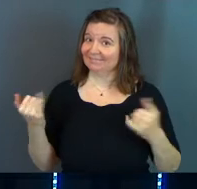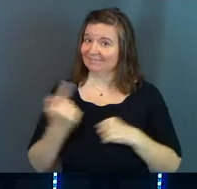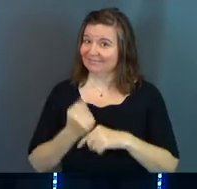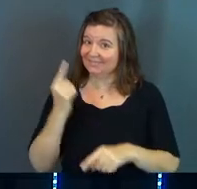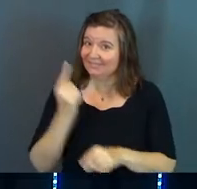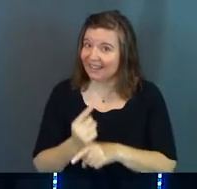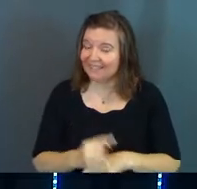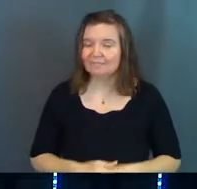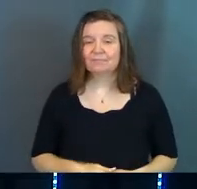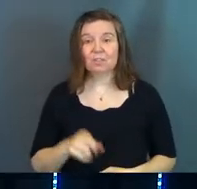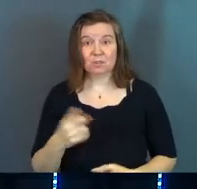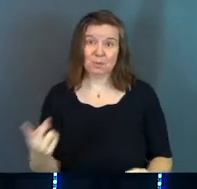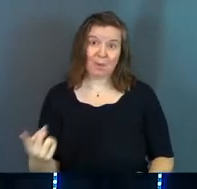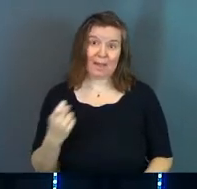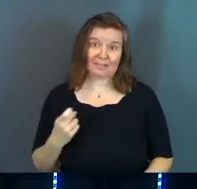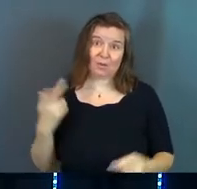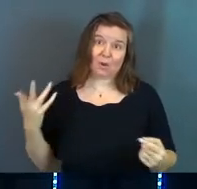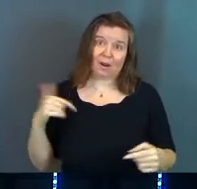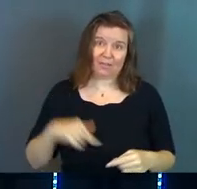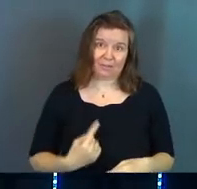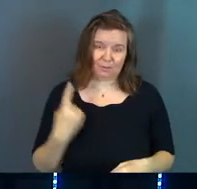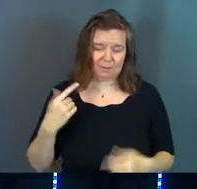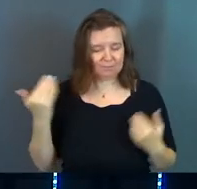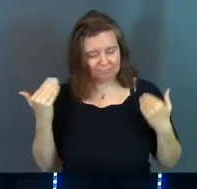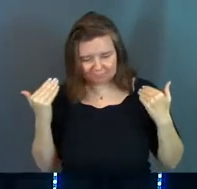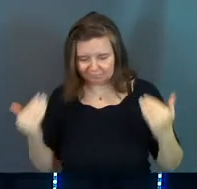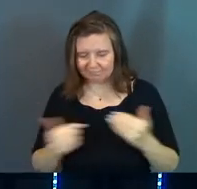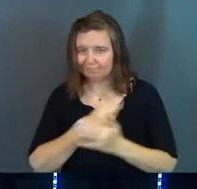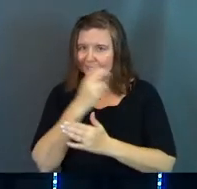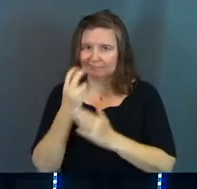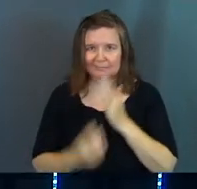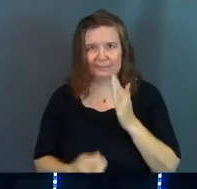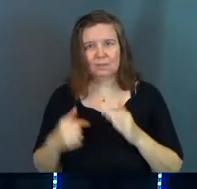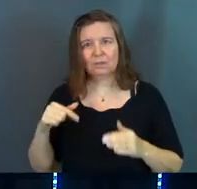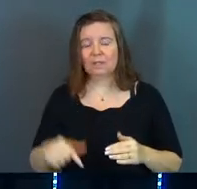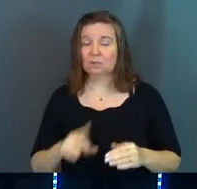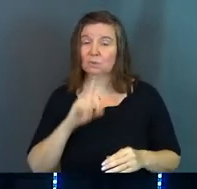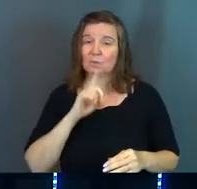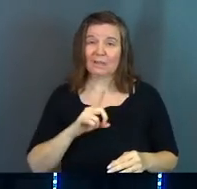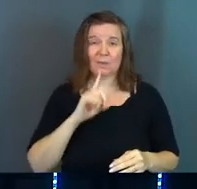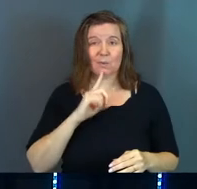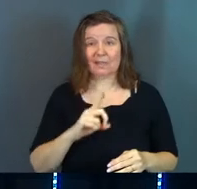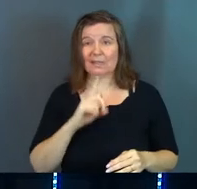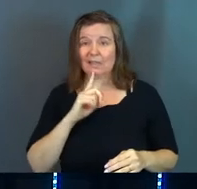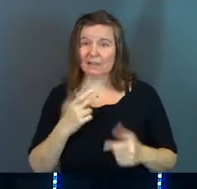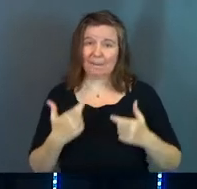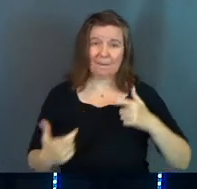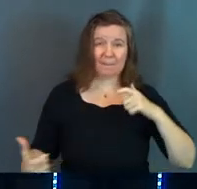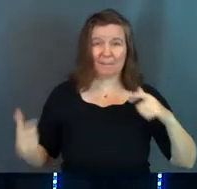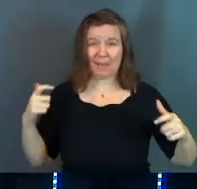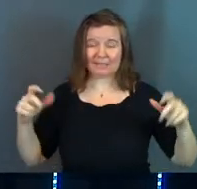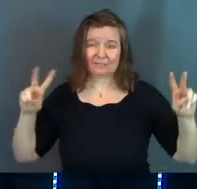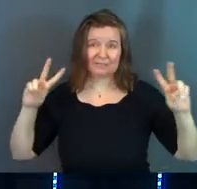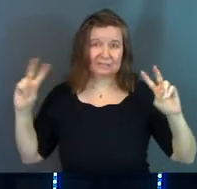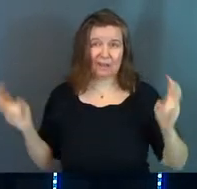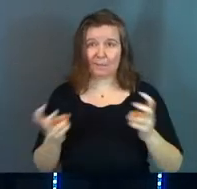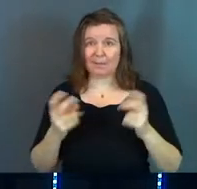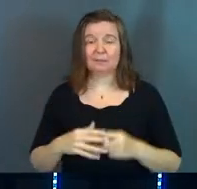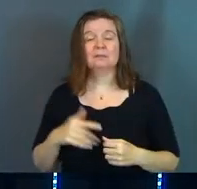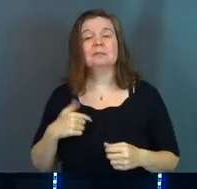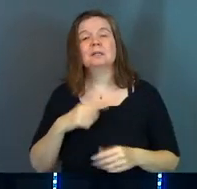right? You asked for it on this one, and so we're going to dive into this really, really massive topic.